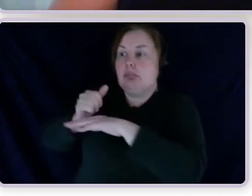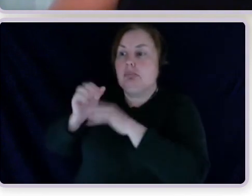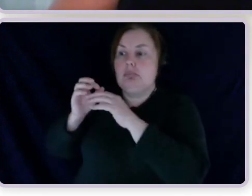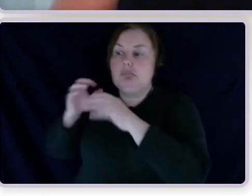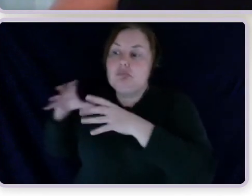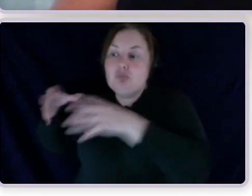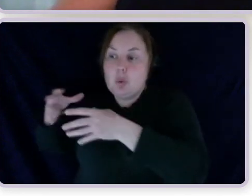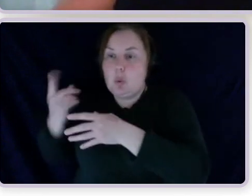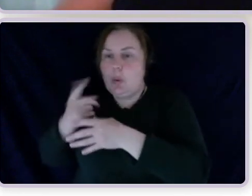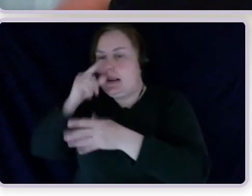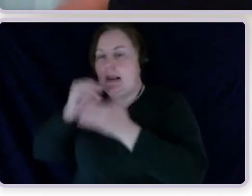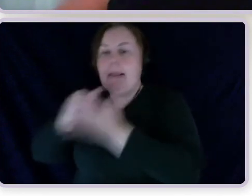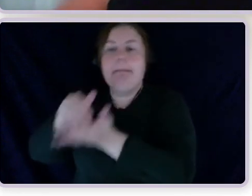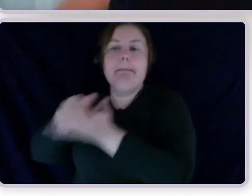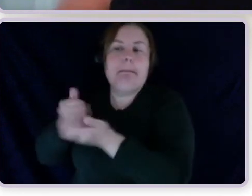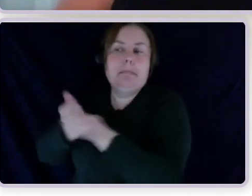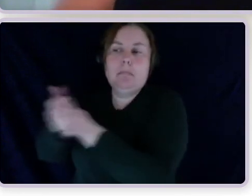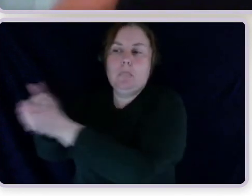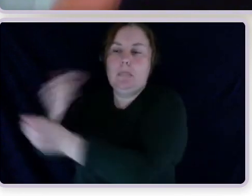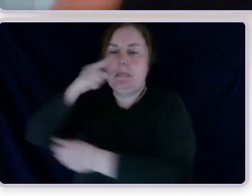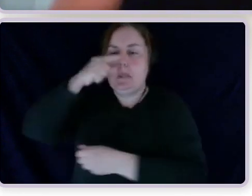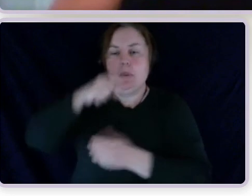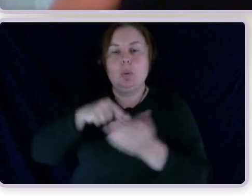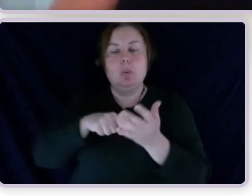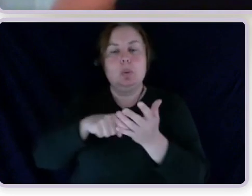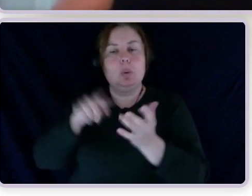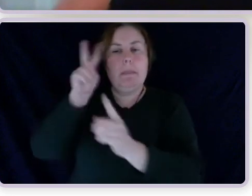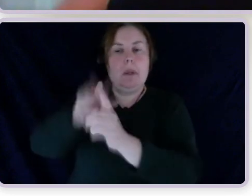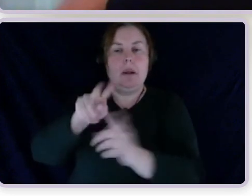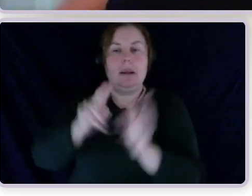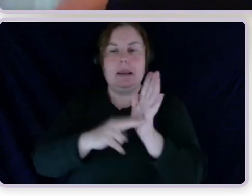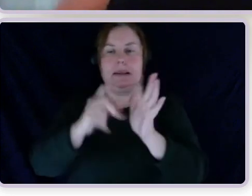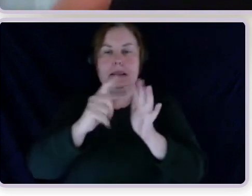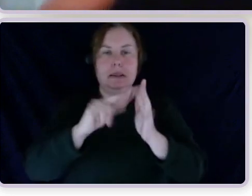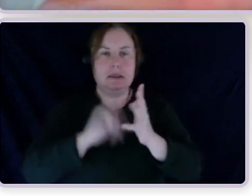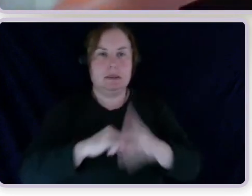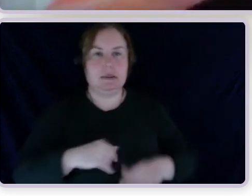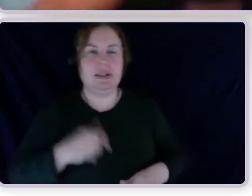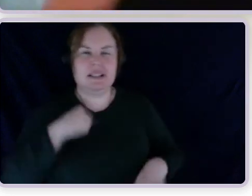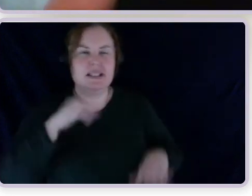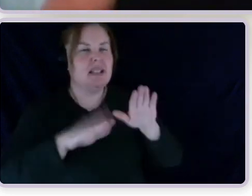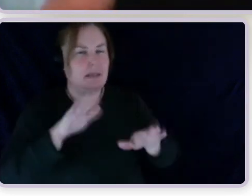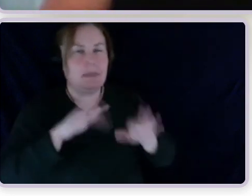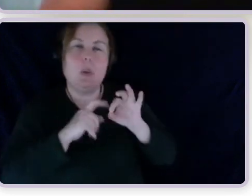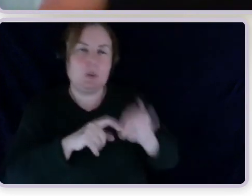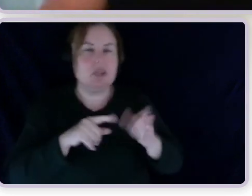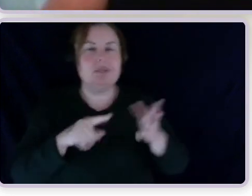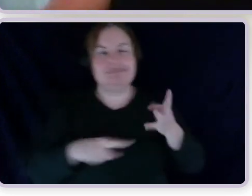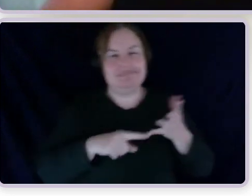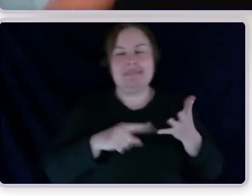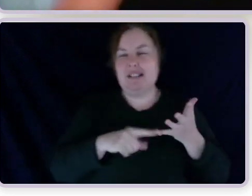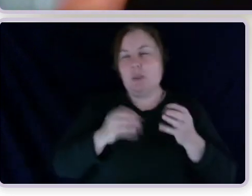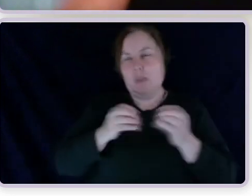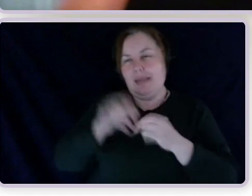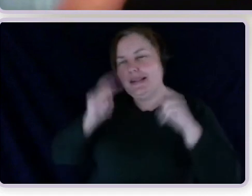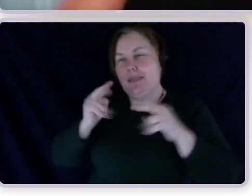I just got clarification. believe the who that's seen refers to NDIS assessment. So I believe that will be the same kind of answer.